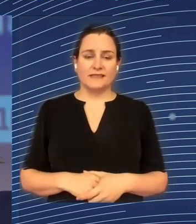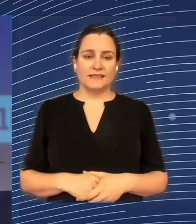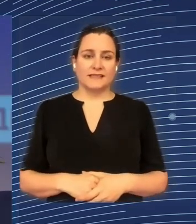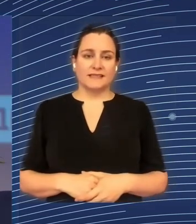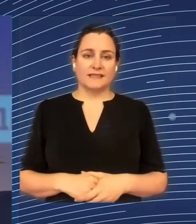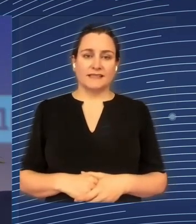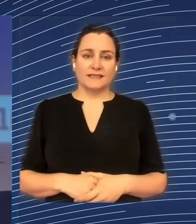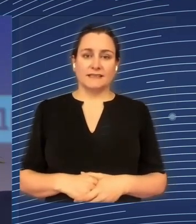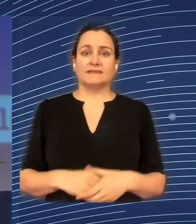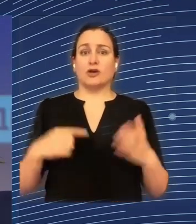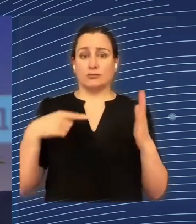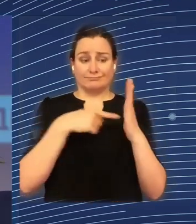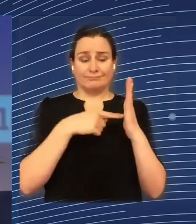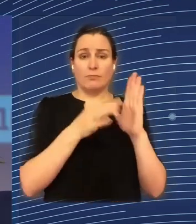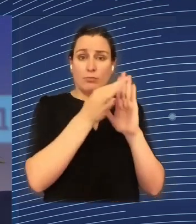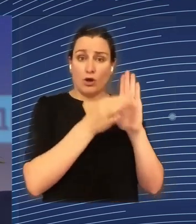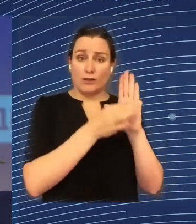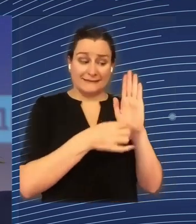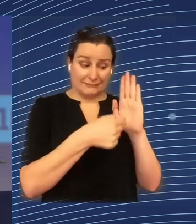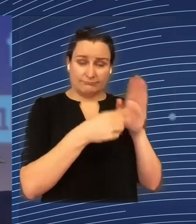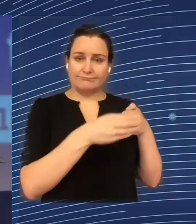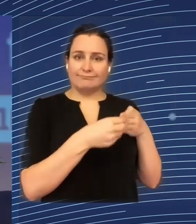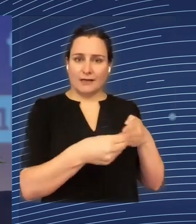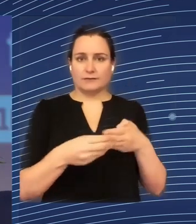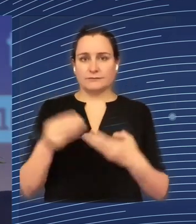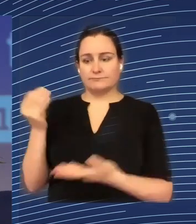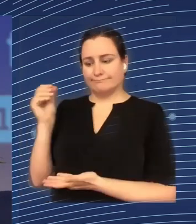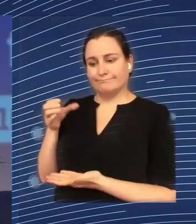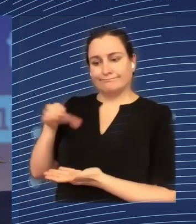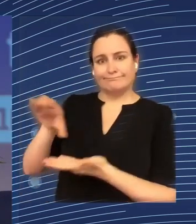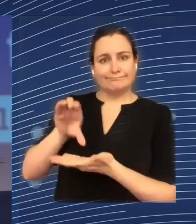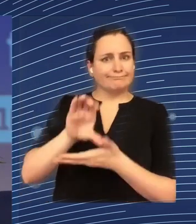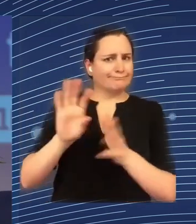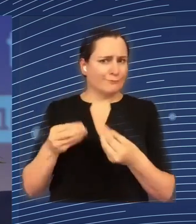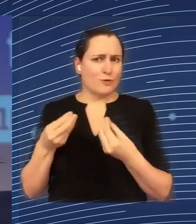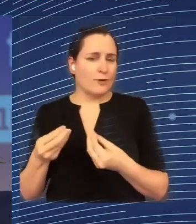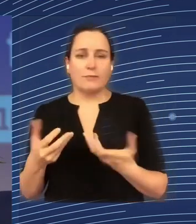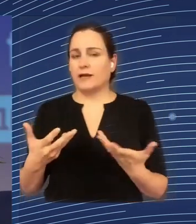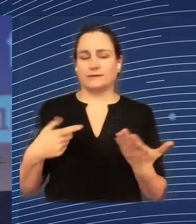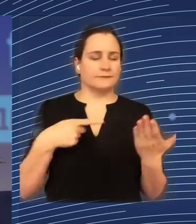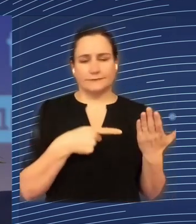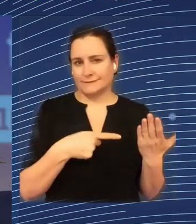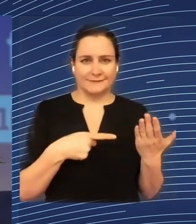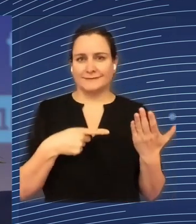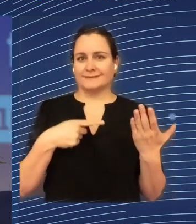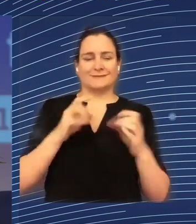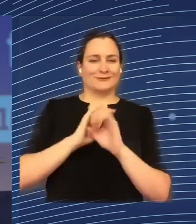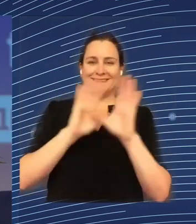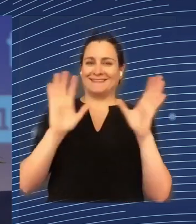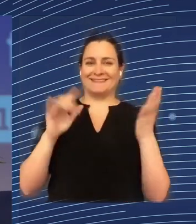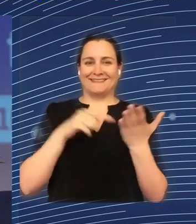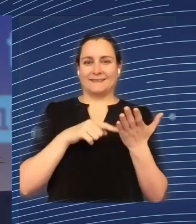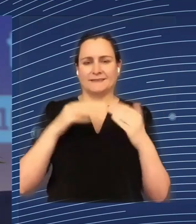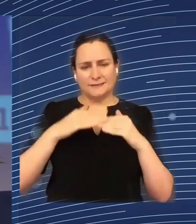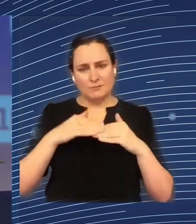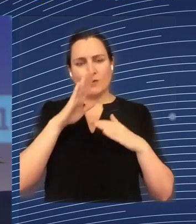simplify the policy. Nevertheless, the error rates goes up, the administrative burden goes up, and it